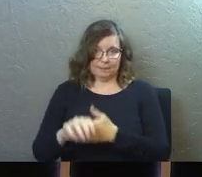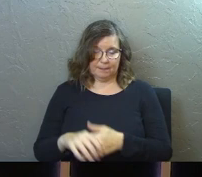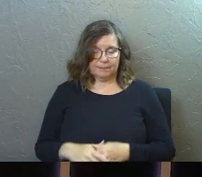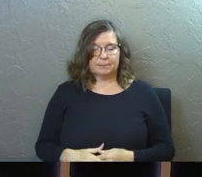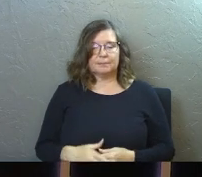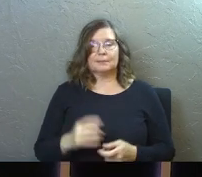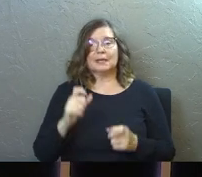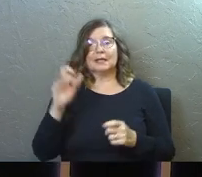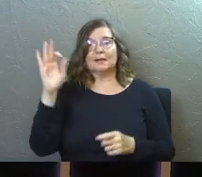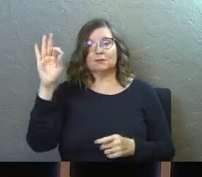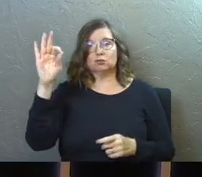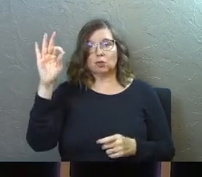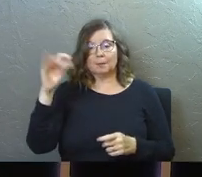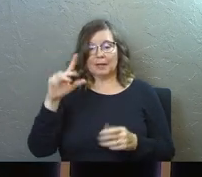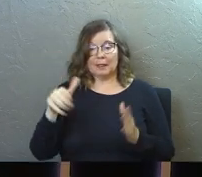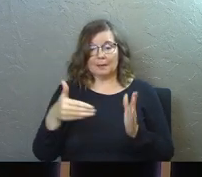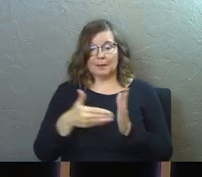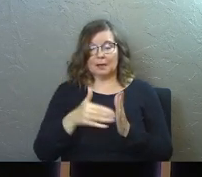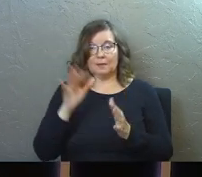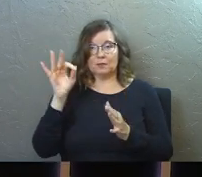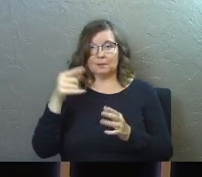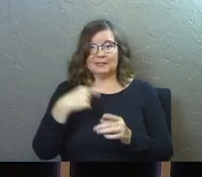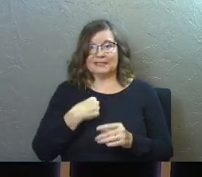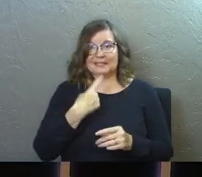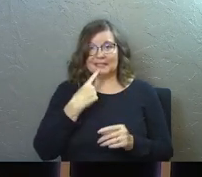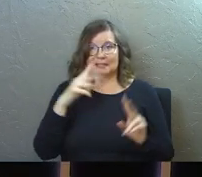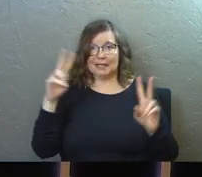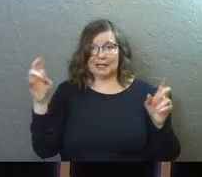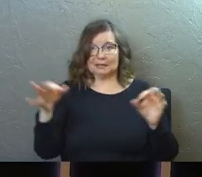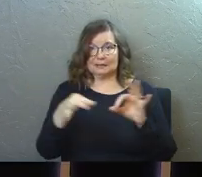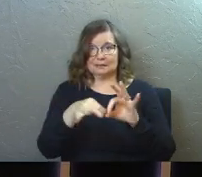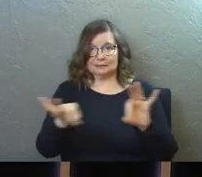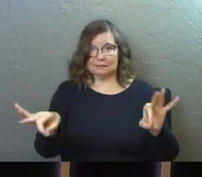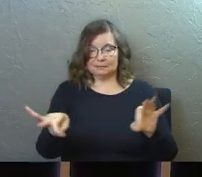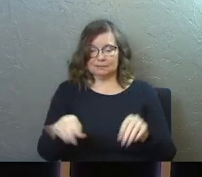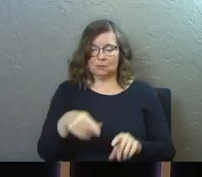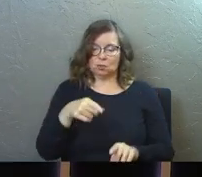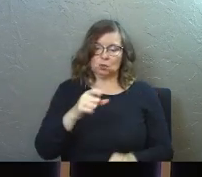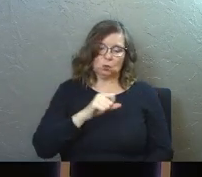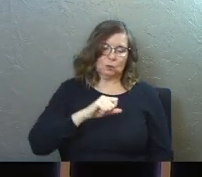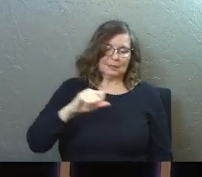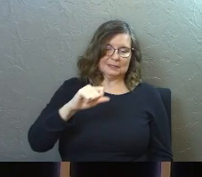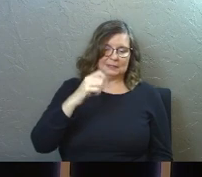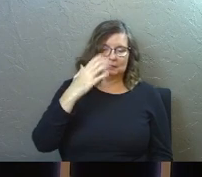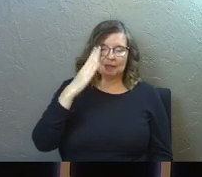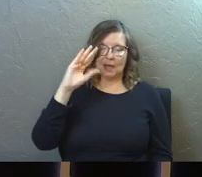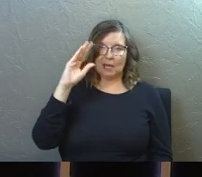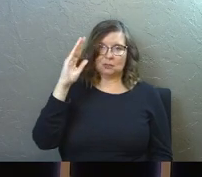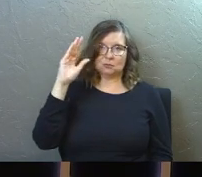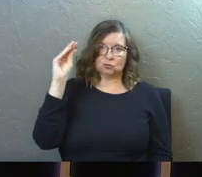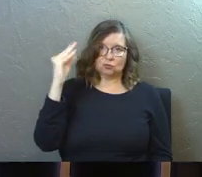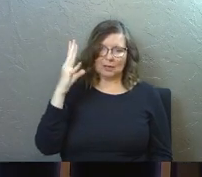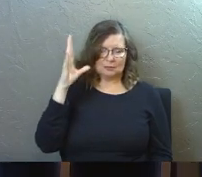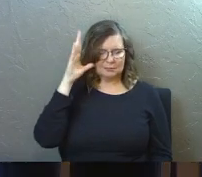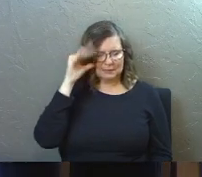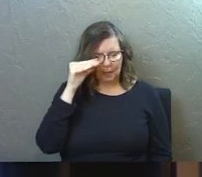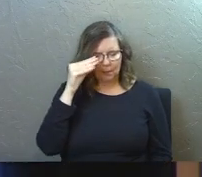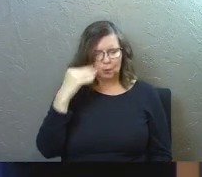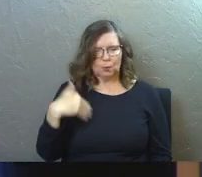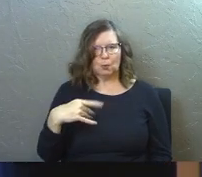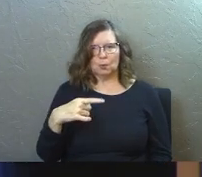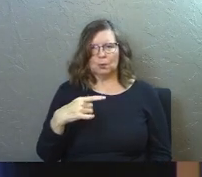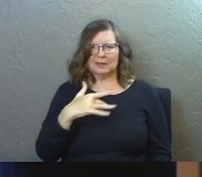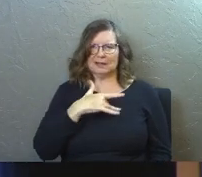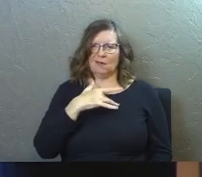And he gives a sermon. And in the midst of the sermon, he says these words, you resist God's grace, you stubborn people. You are